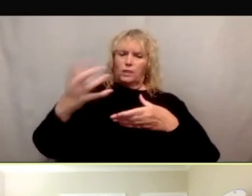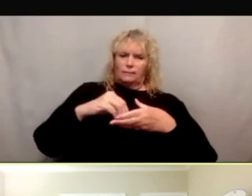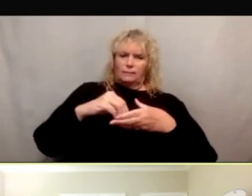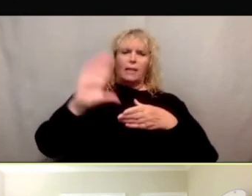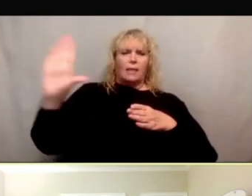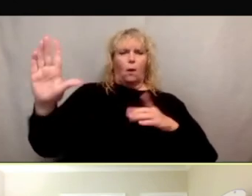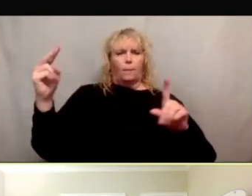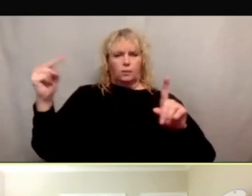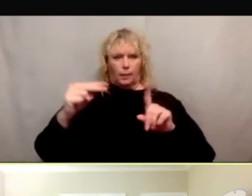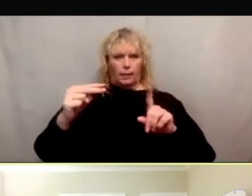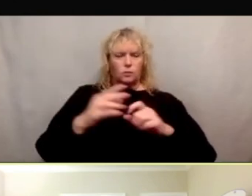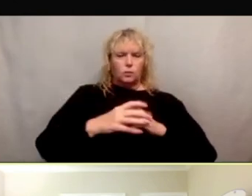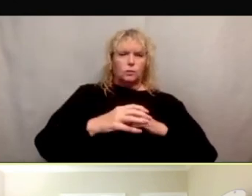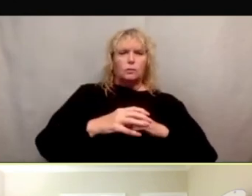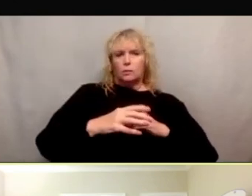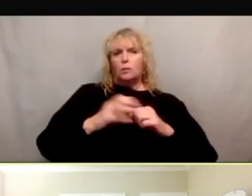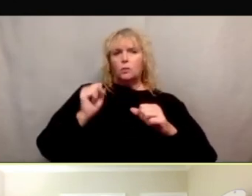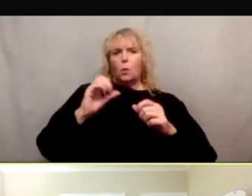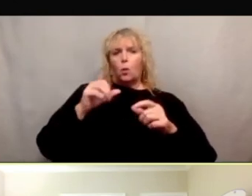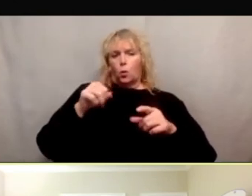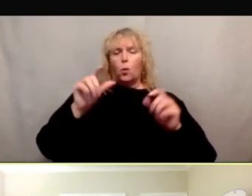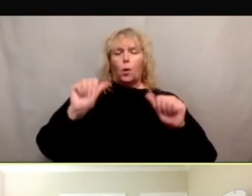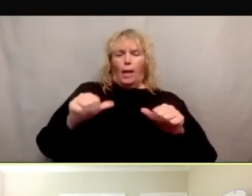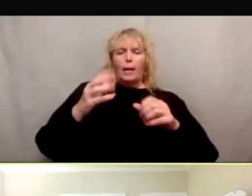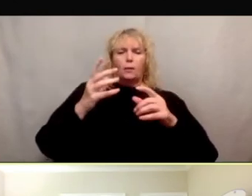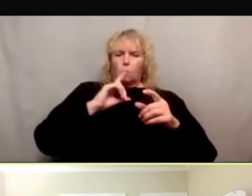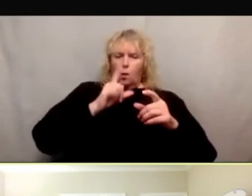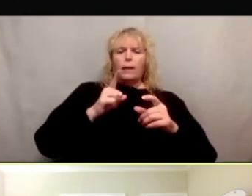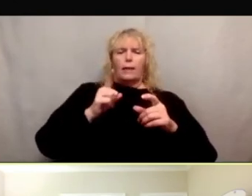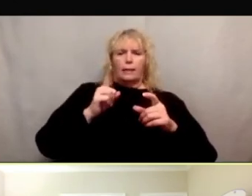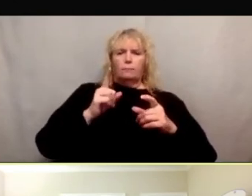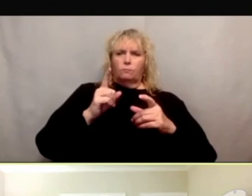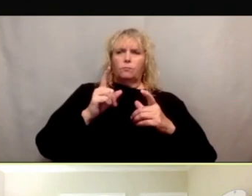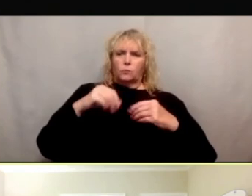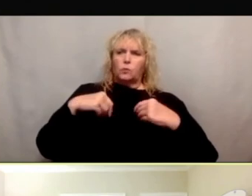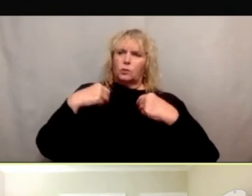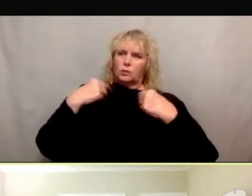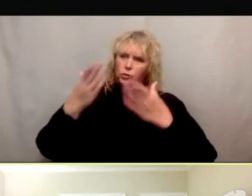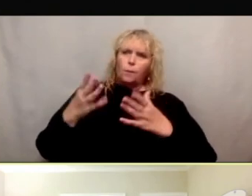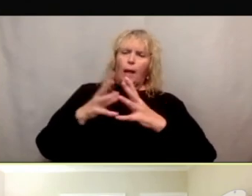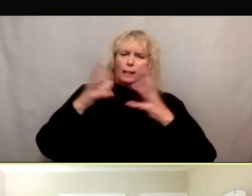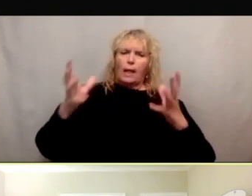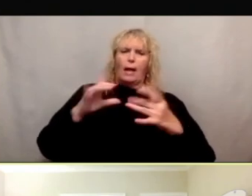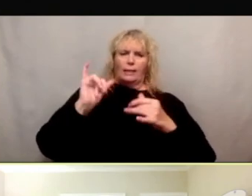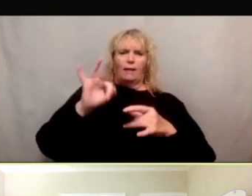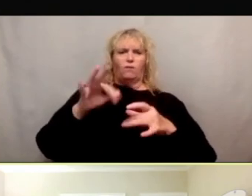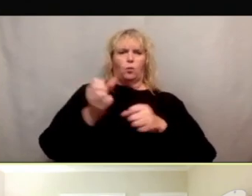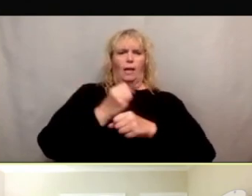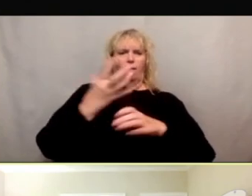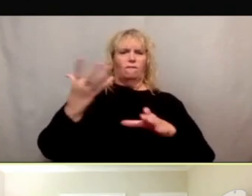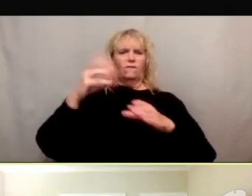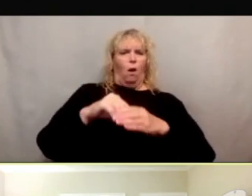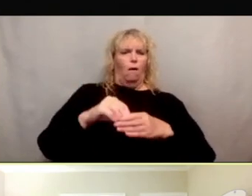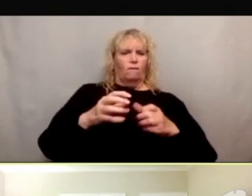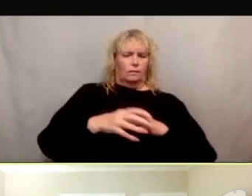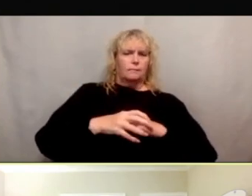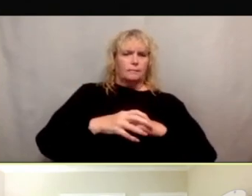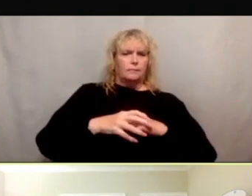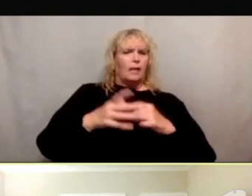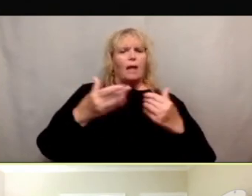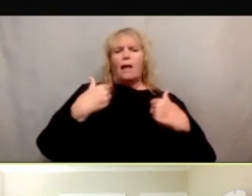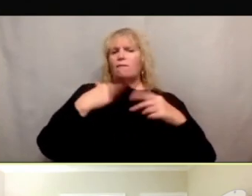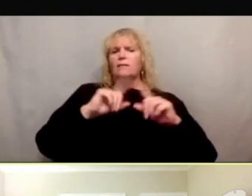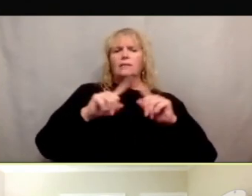you can really contribute by getting involved. And I think that qualitative is a great way to do it. But of course, there's